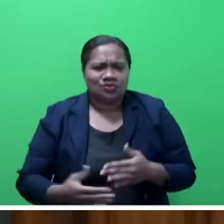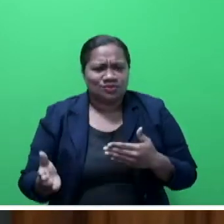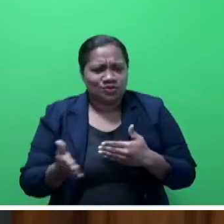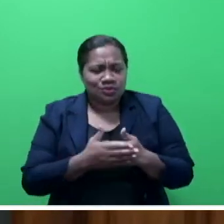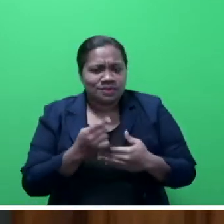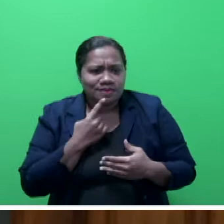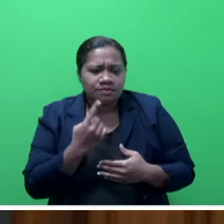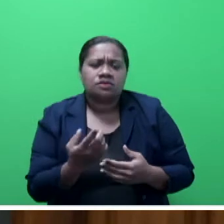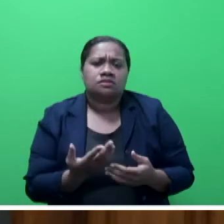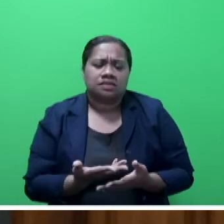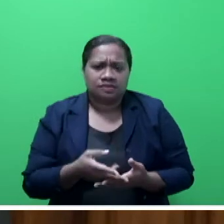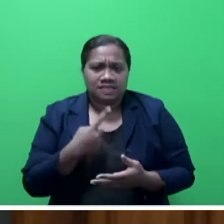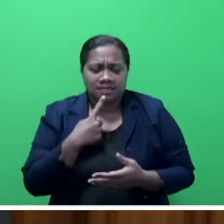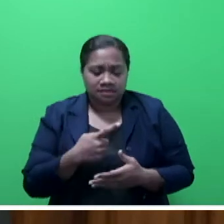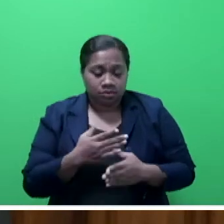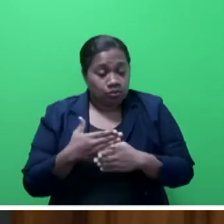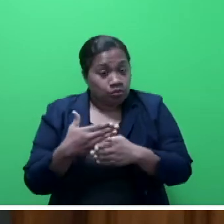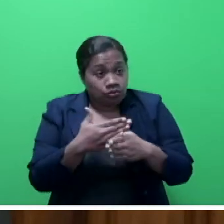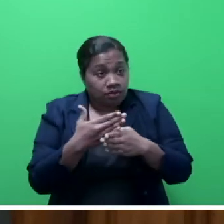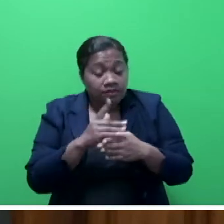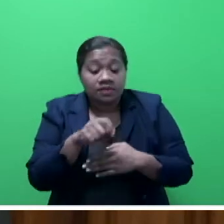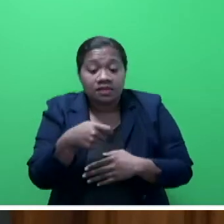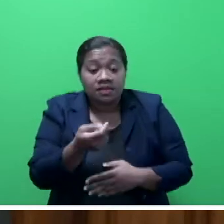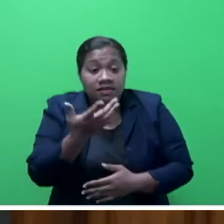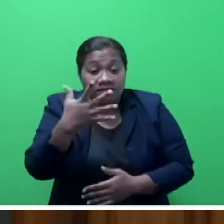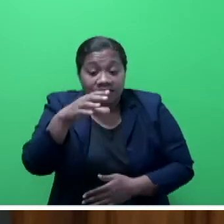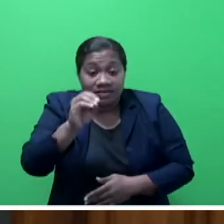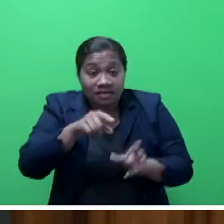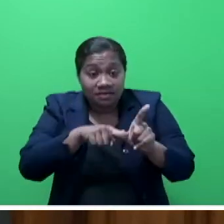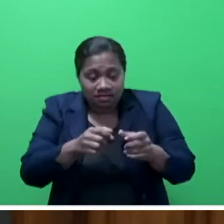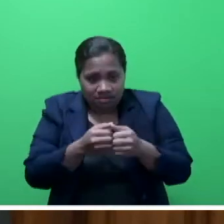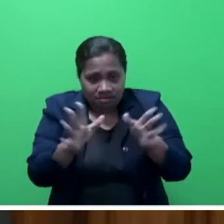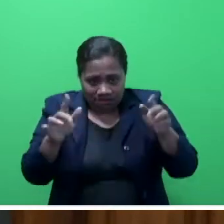the work for the next 50 years begins with this session.